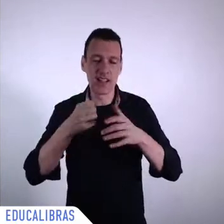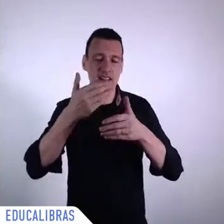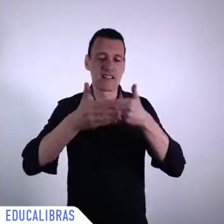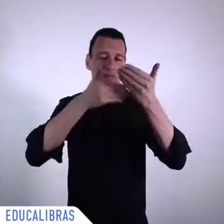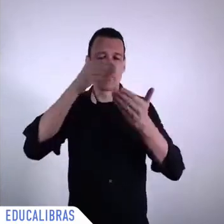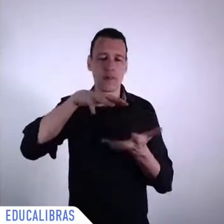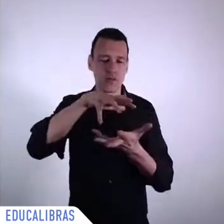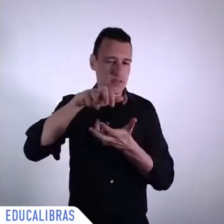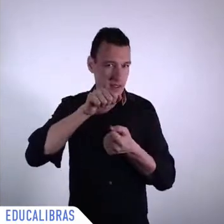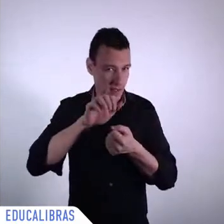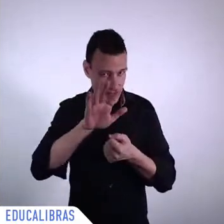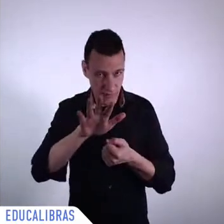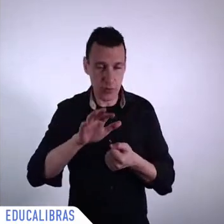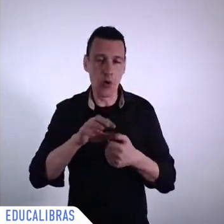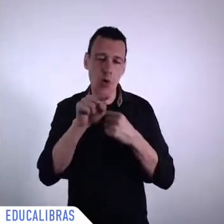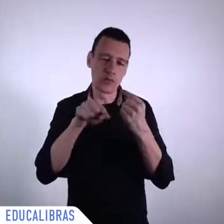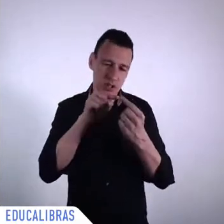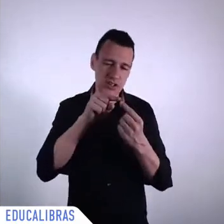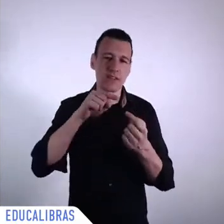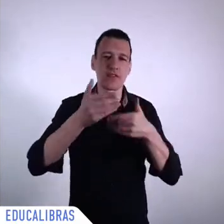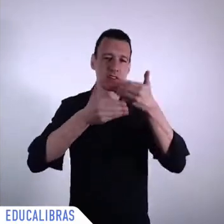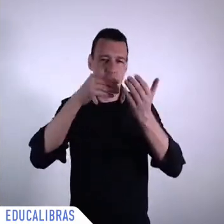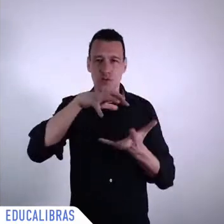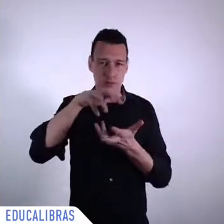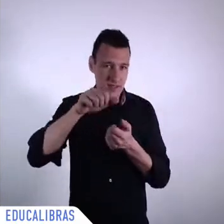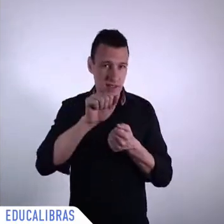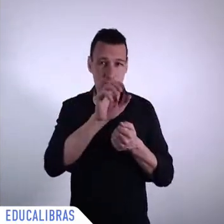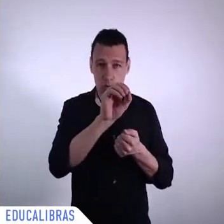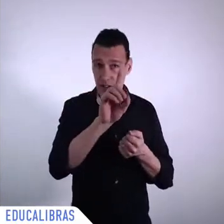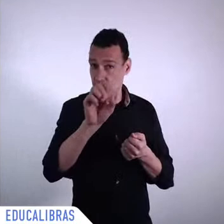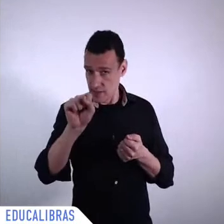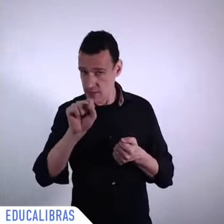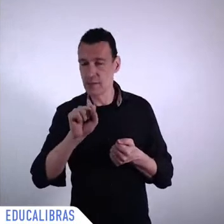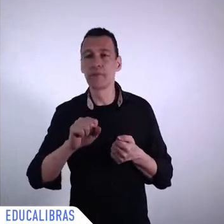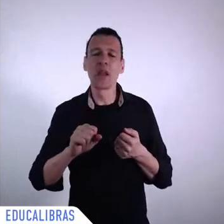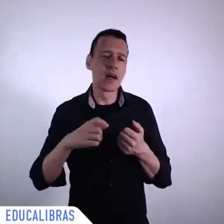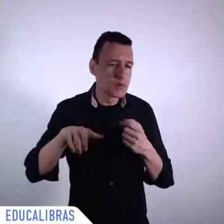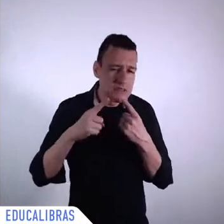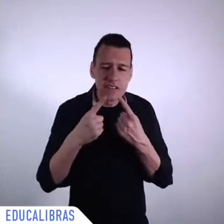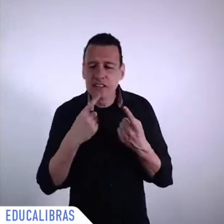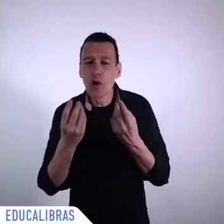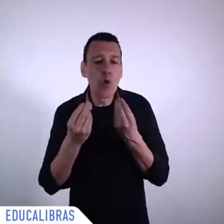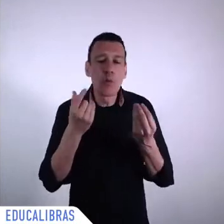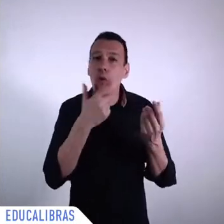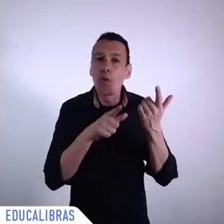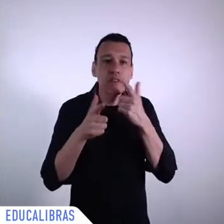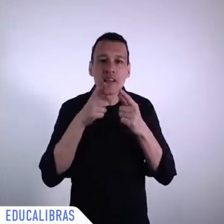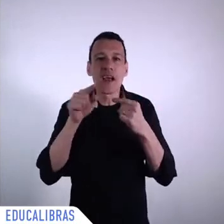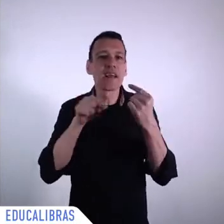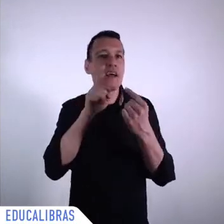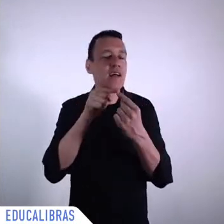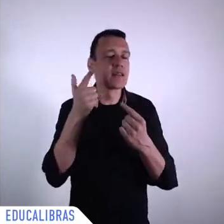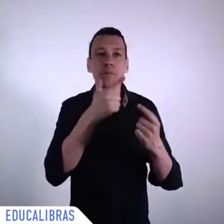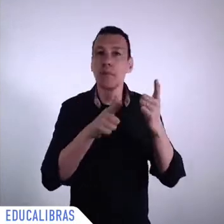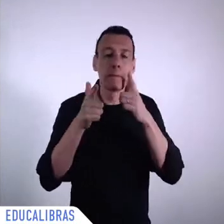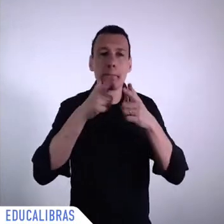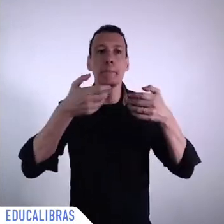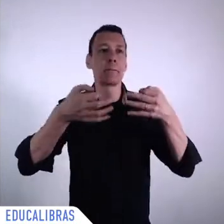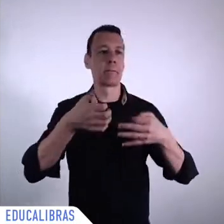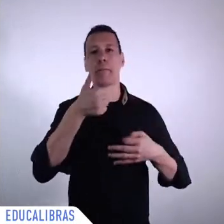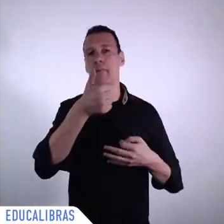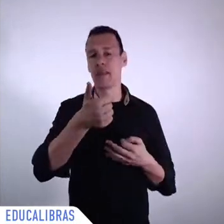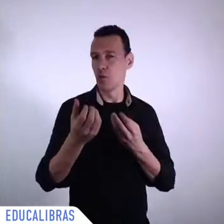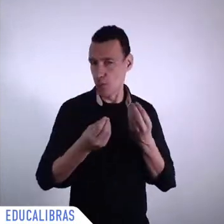there, to obtain the SDGs as they were mentioned.